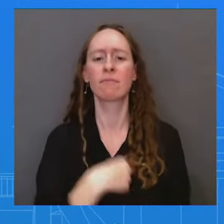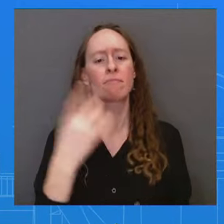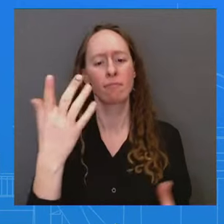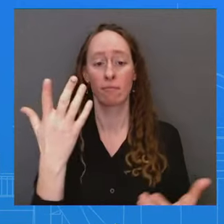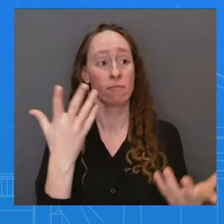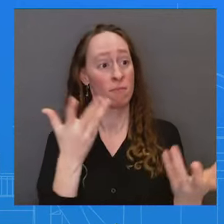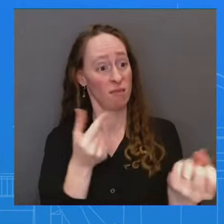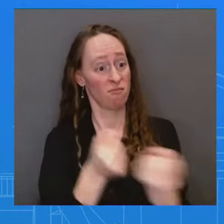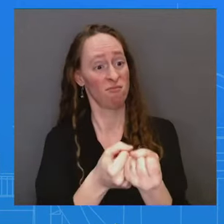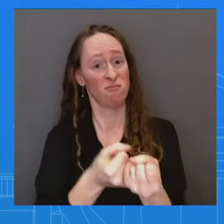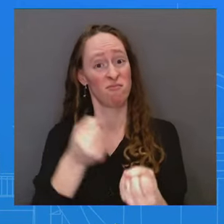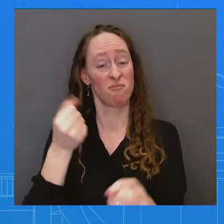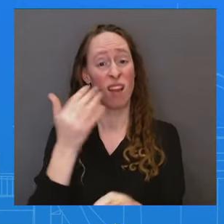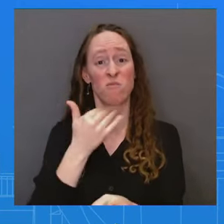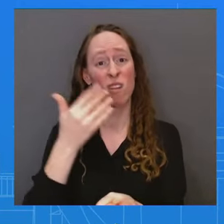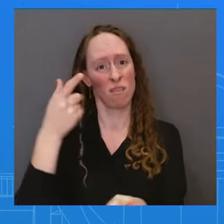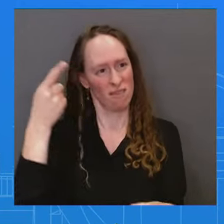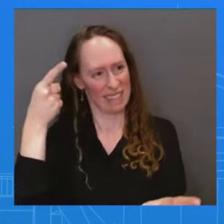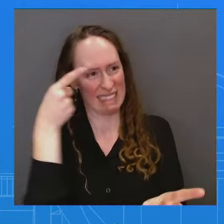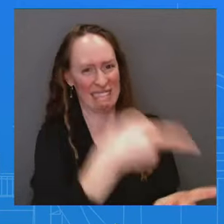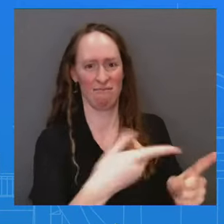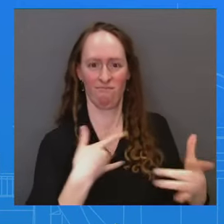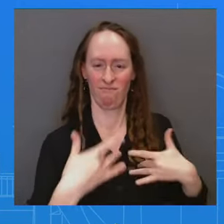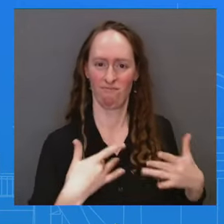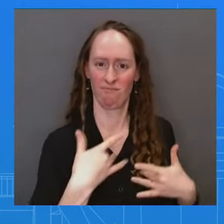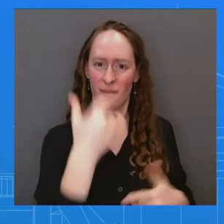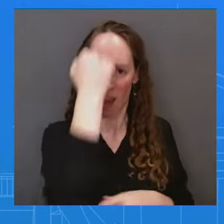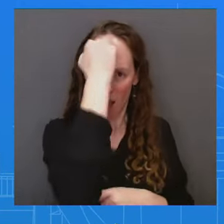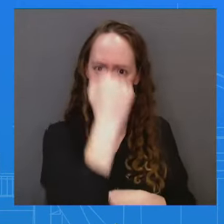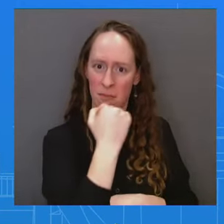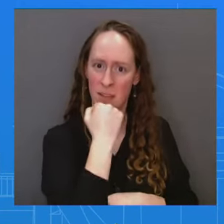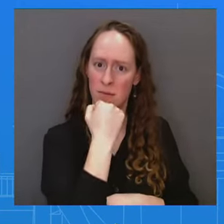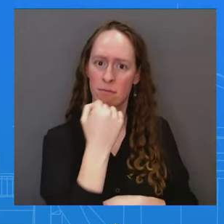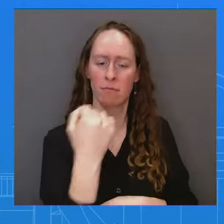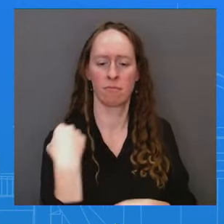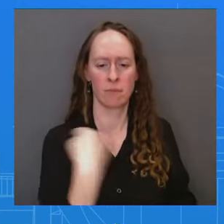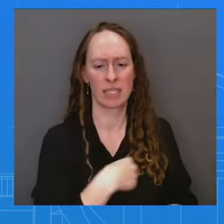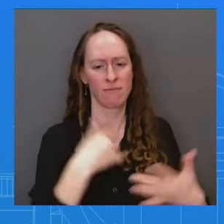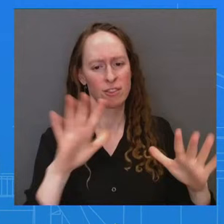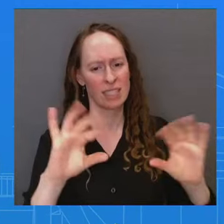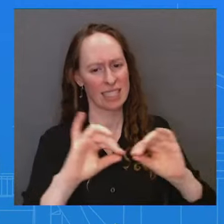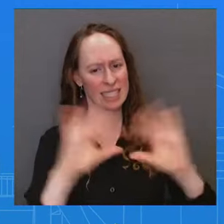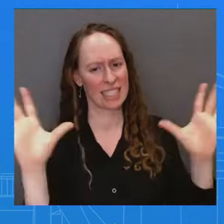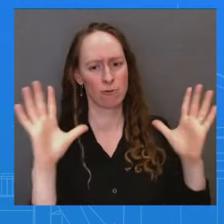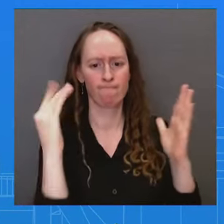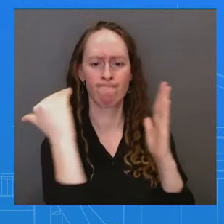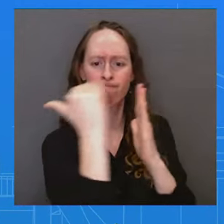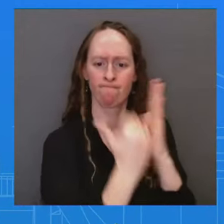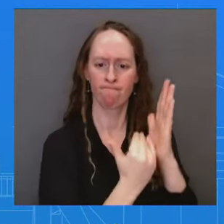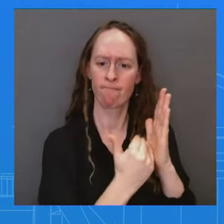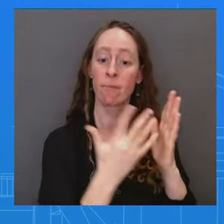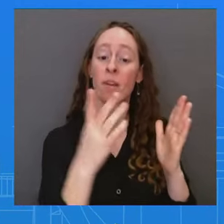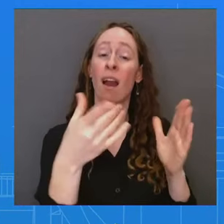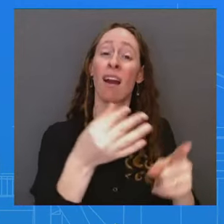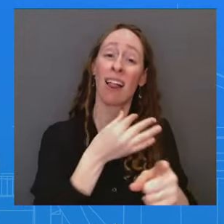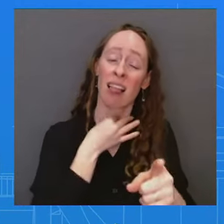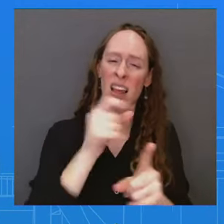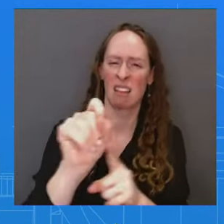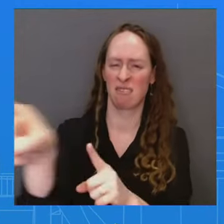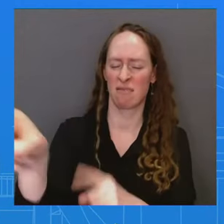expectations are for the use of that material, and that's not going to change. The The Thank you. Admiral, on Monday,